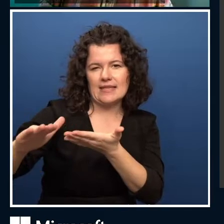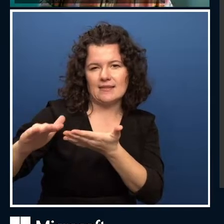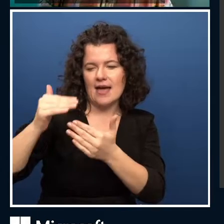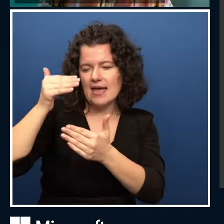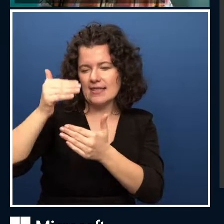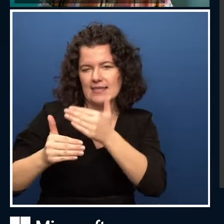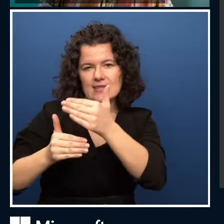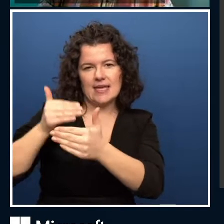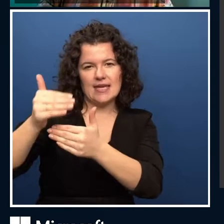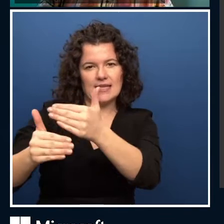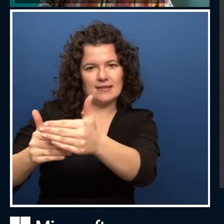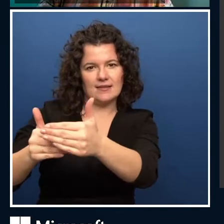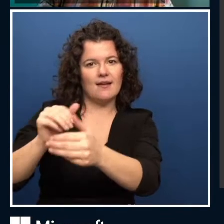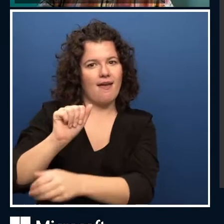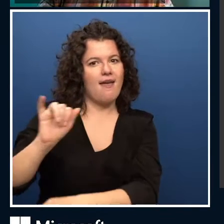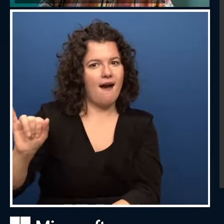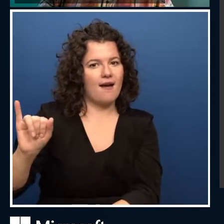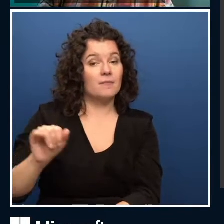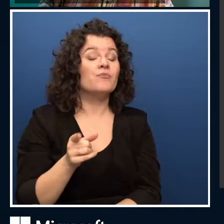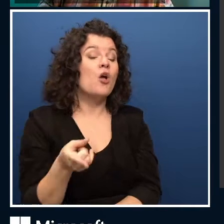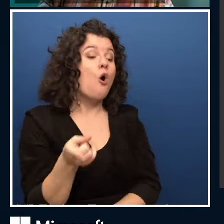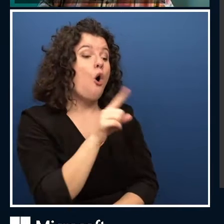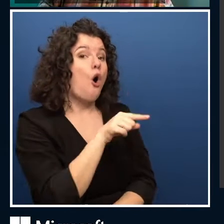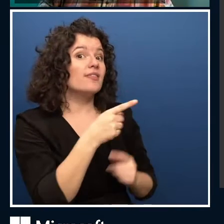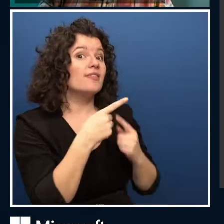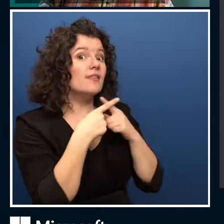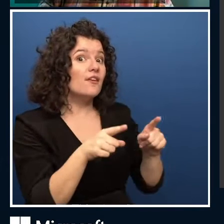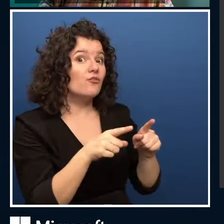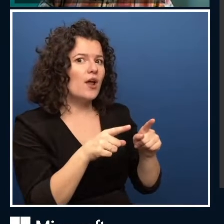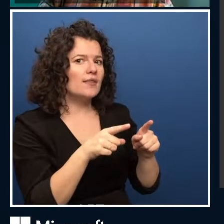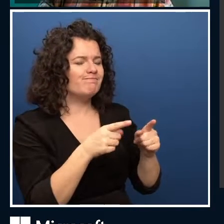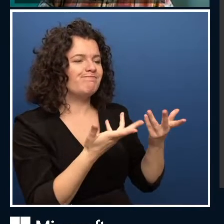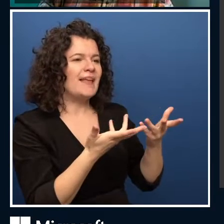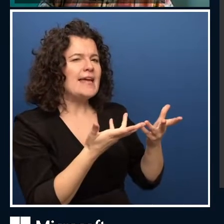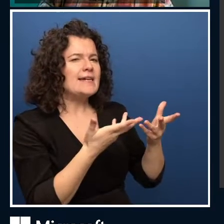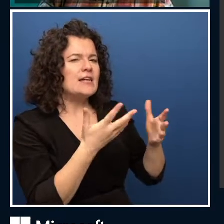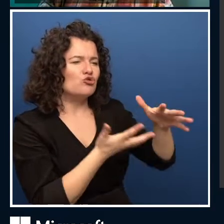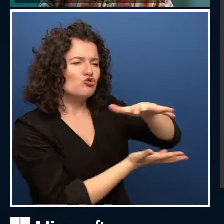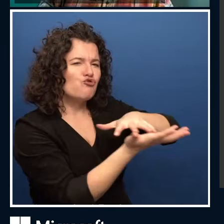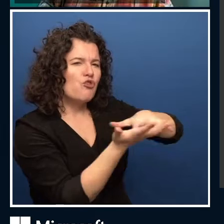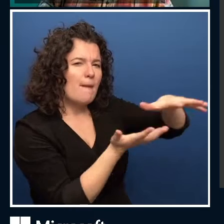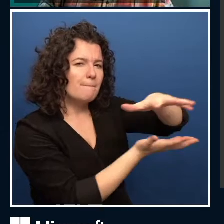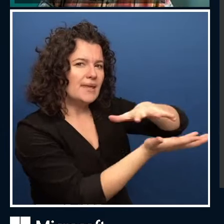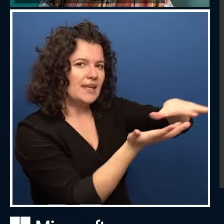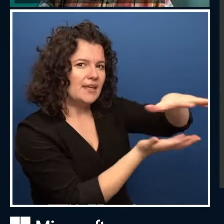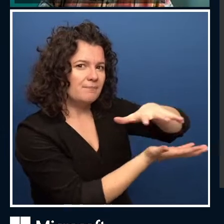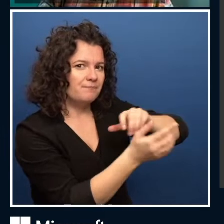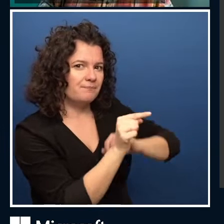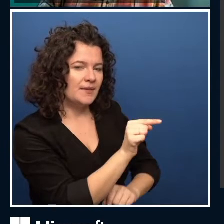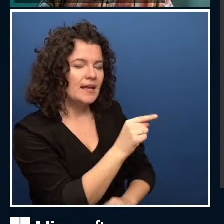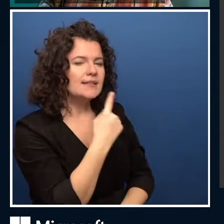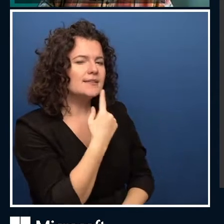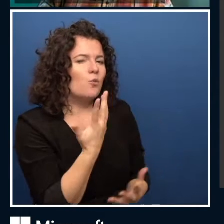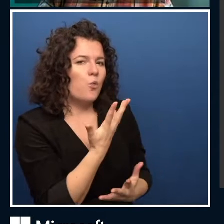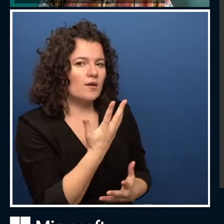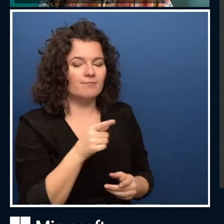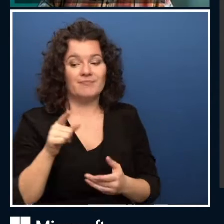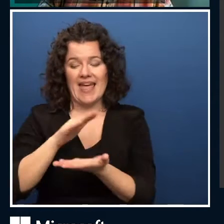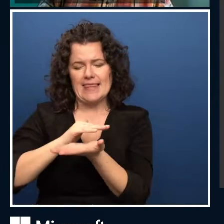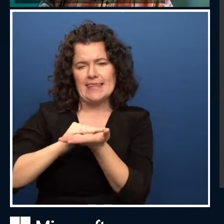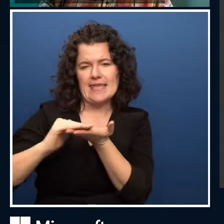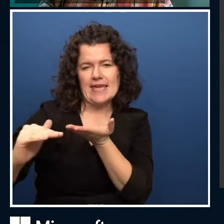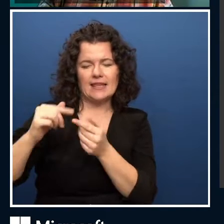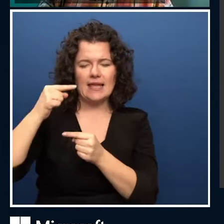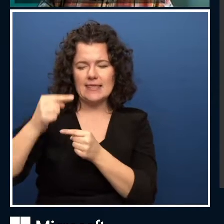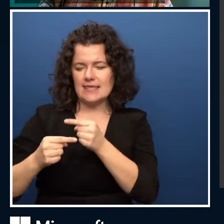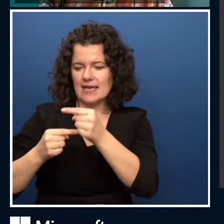who again was a very popular person in the space. And he actually said, scruffy versus neat, there is this idea that if you know what a bird is,